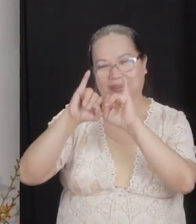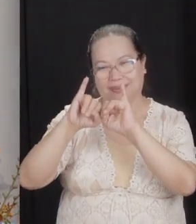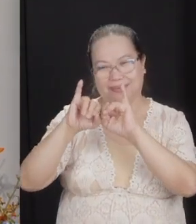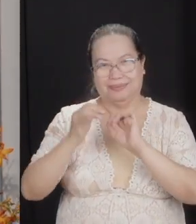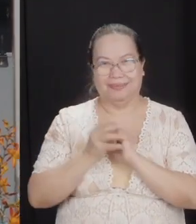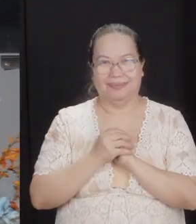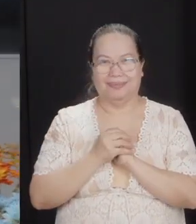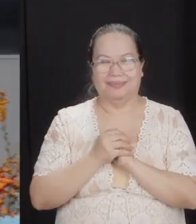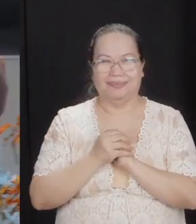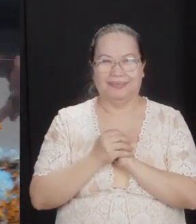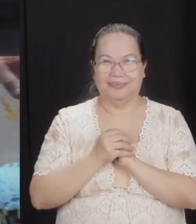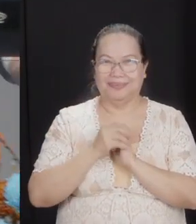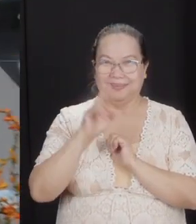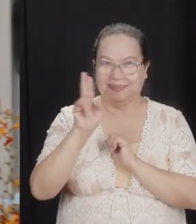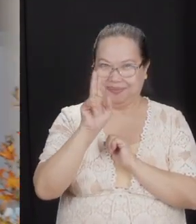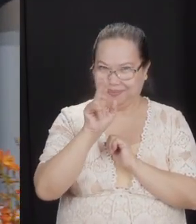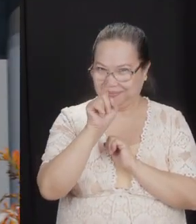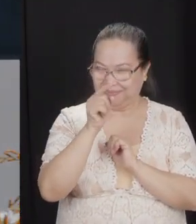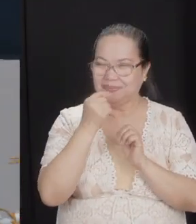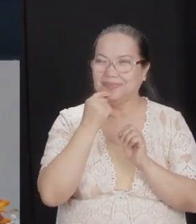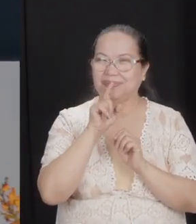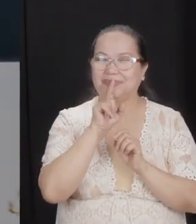a personal application I want to drive home.